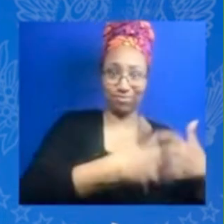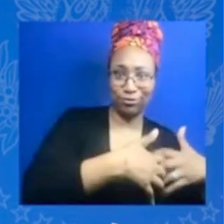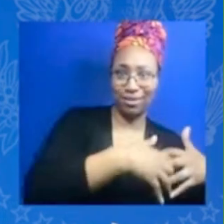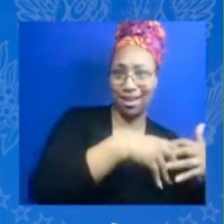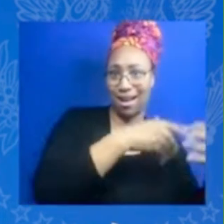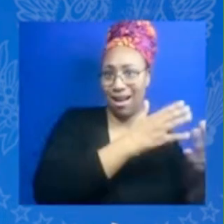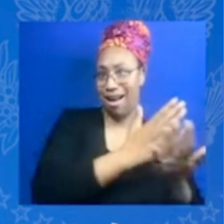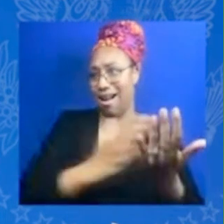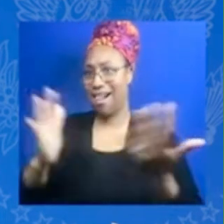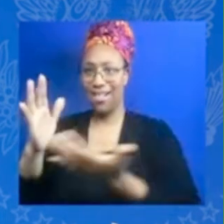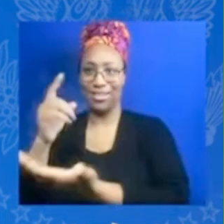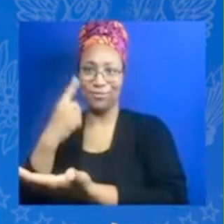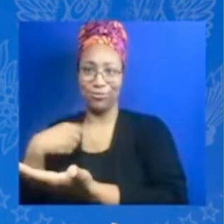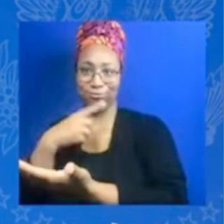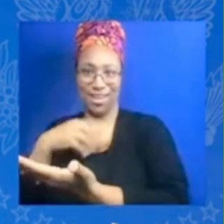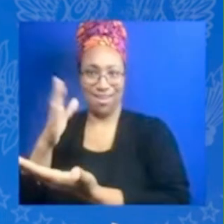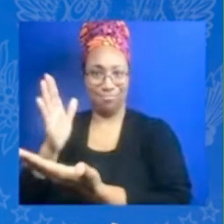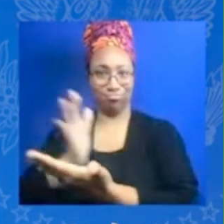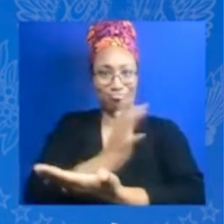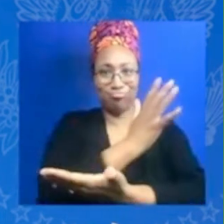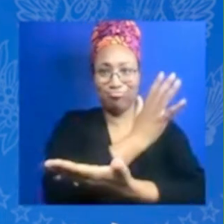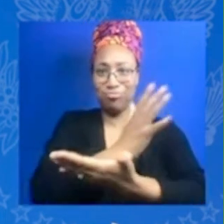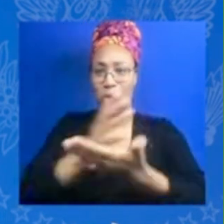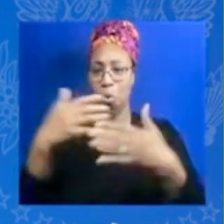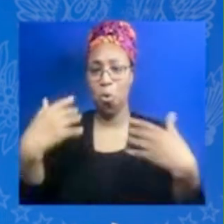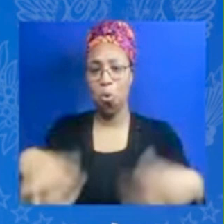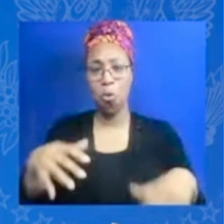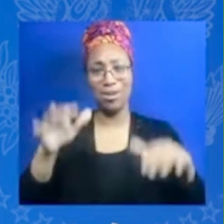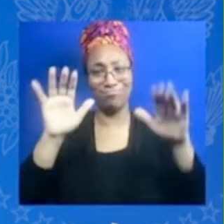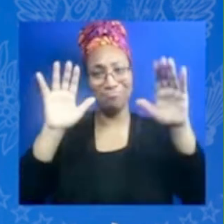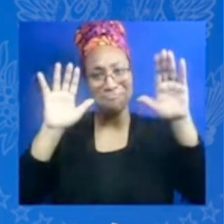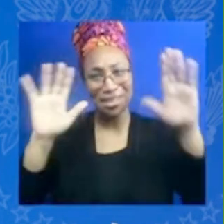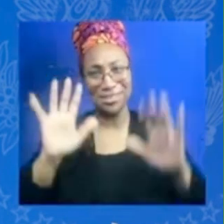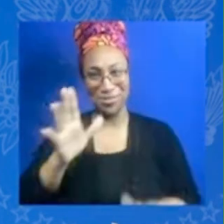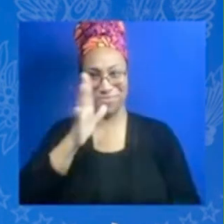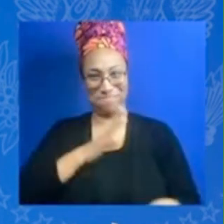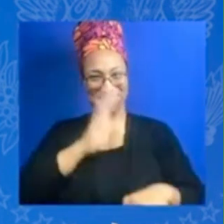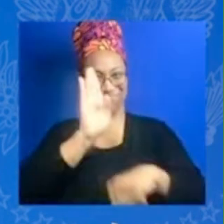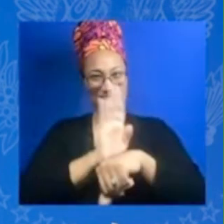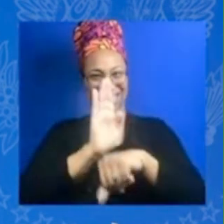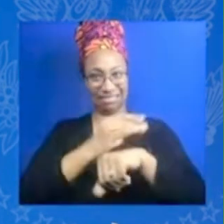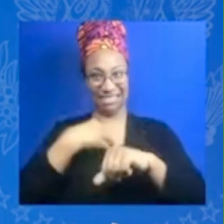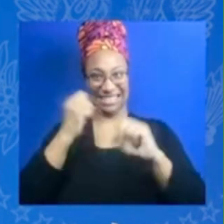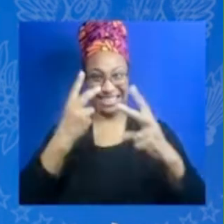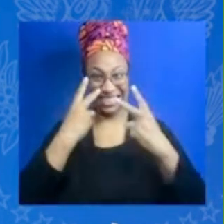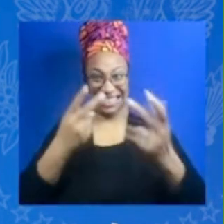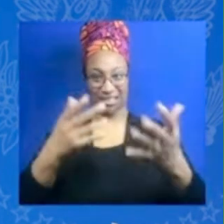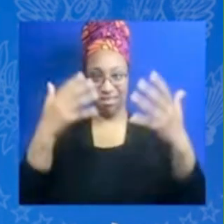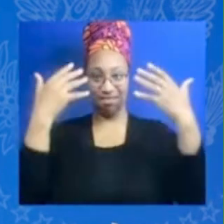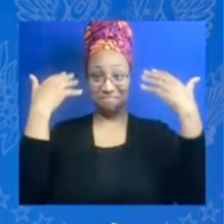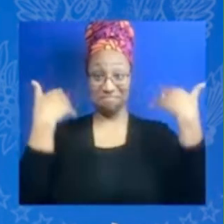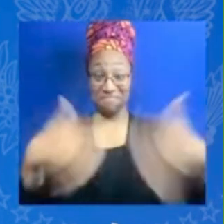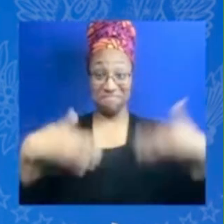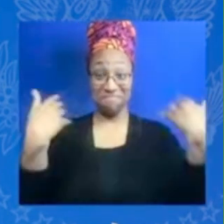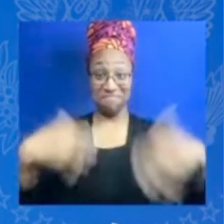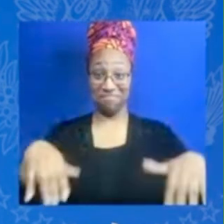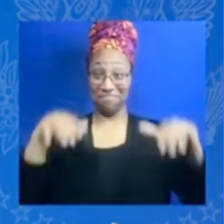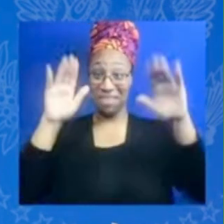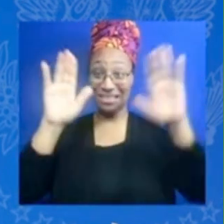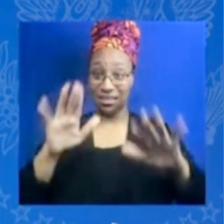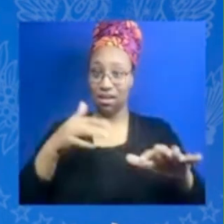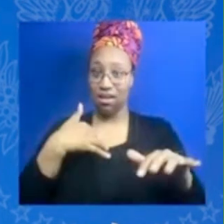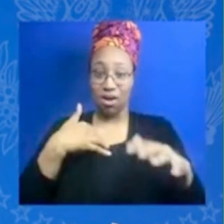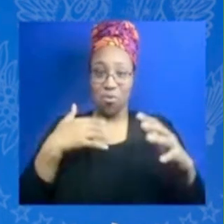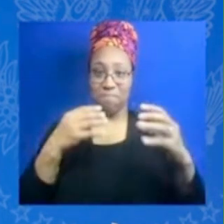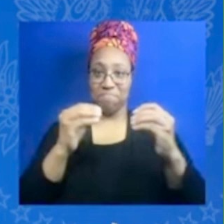that women need so much you know and I think that but we're gonna get to experience really you know and